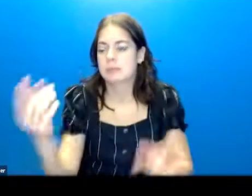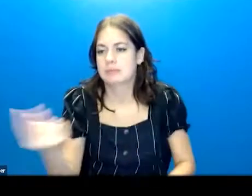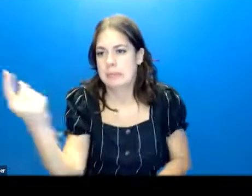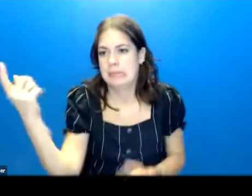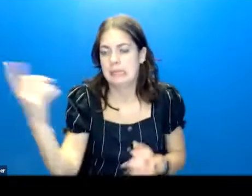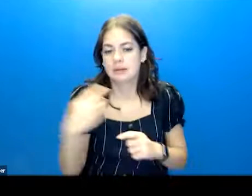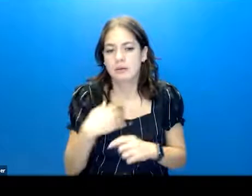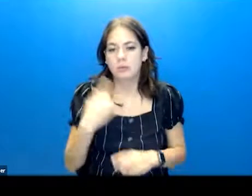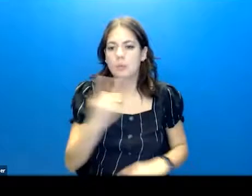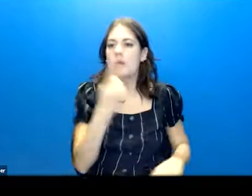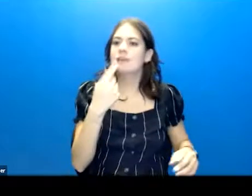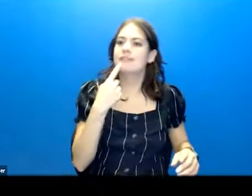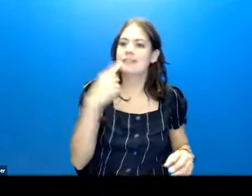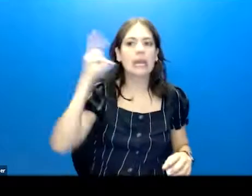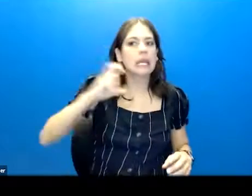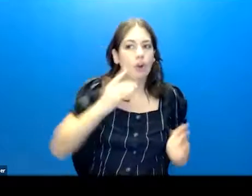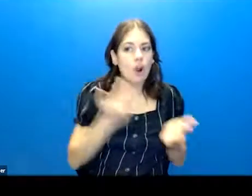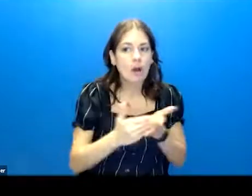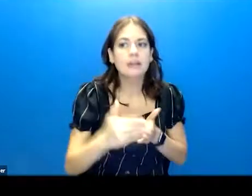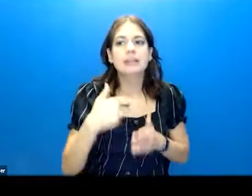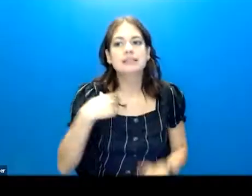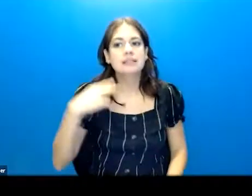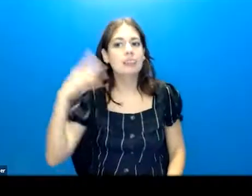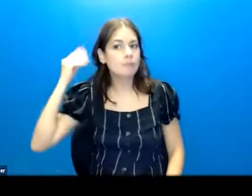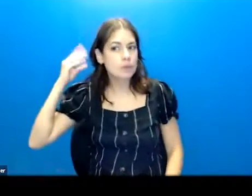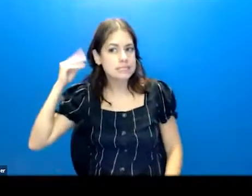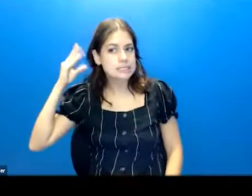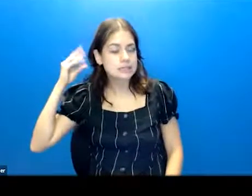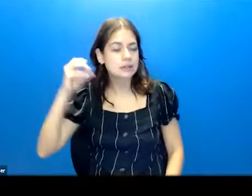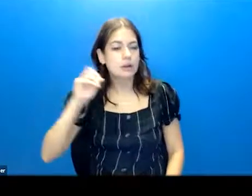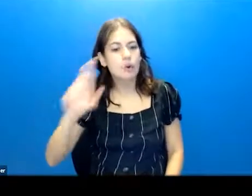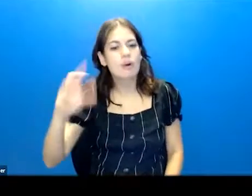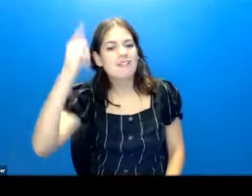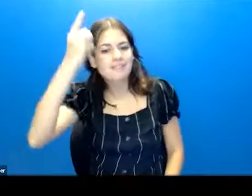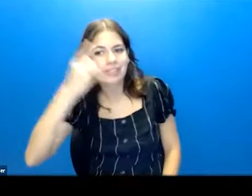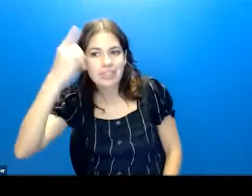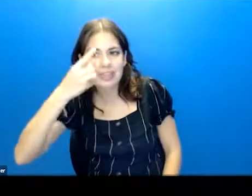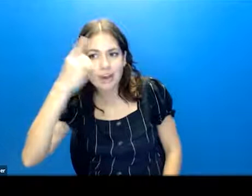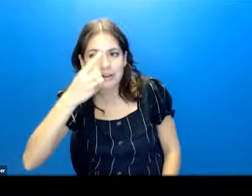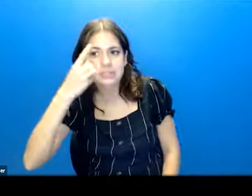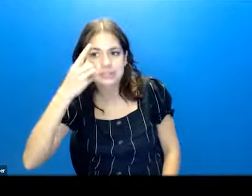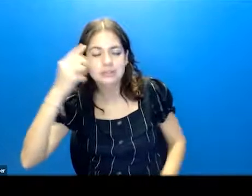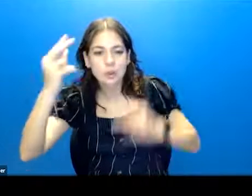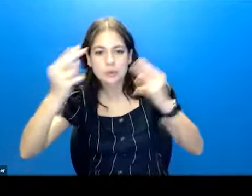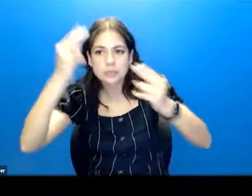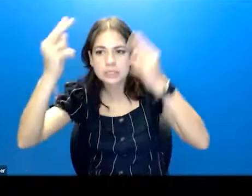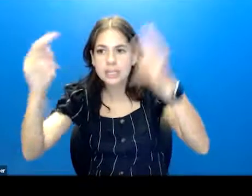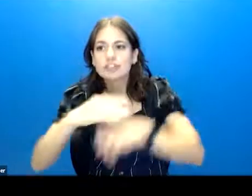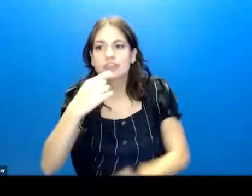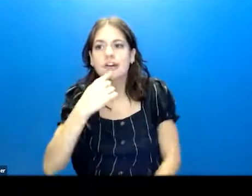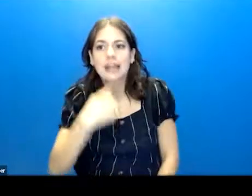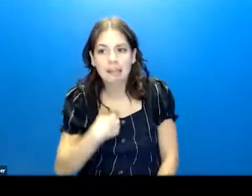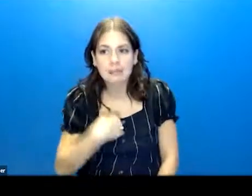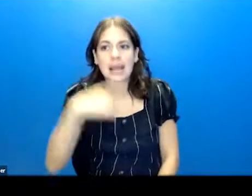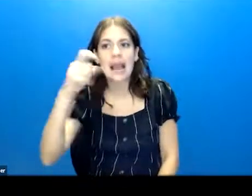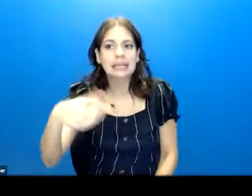of the most common things I hear is the voices or the thoughts, the delusions, right, are saying, I